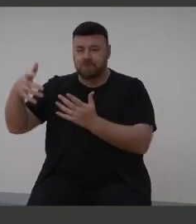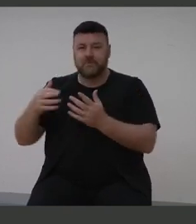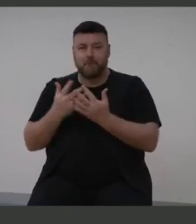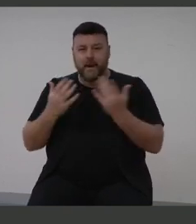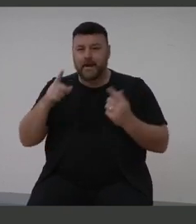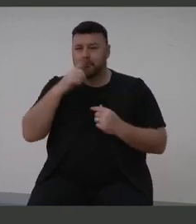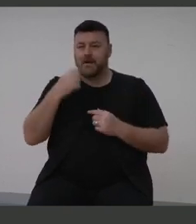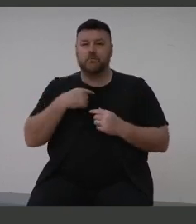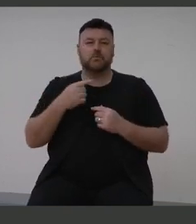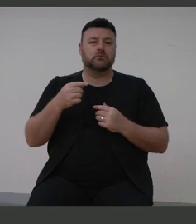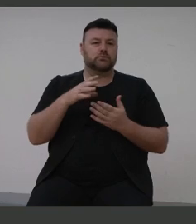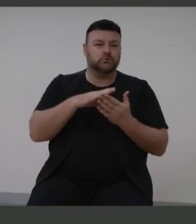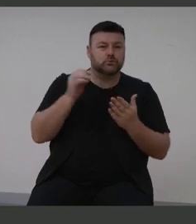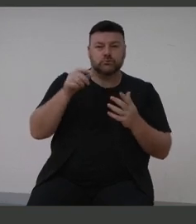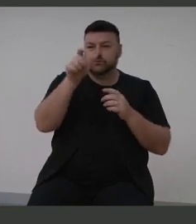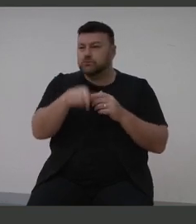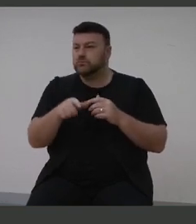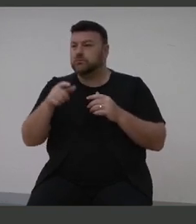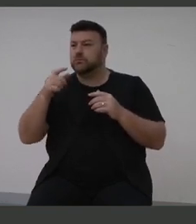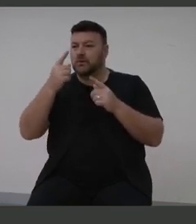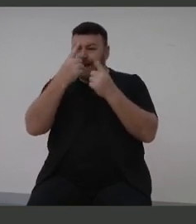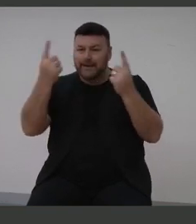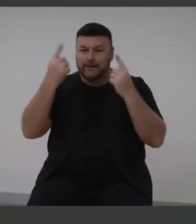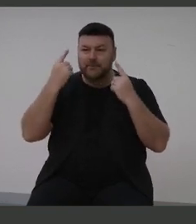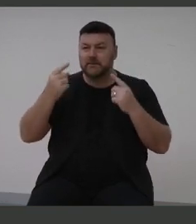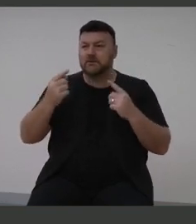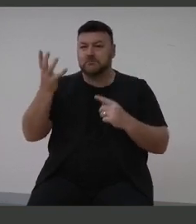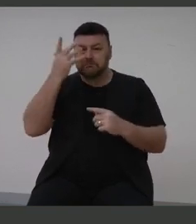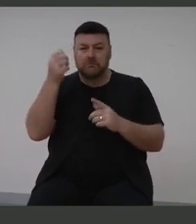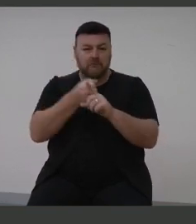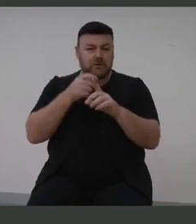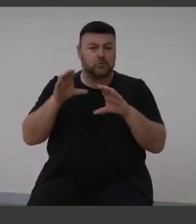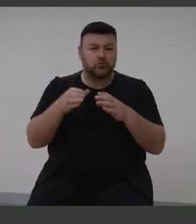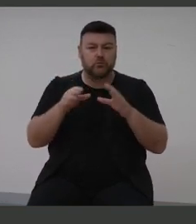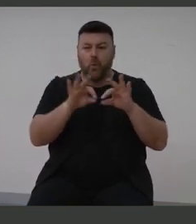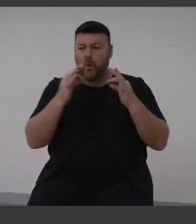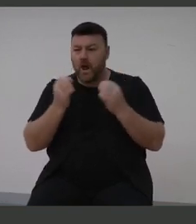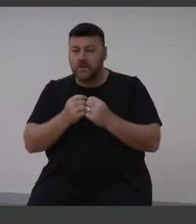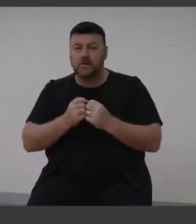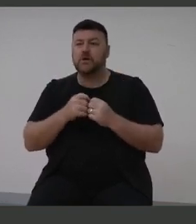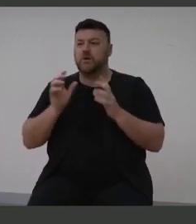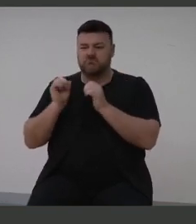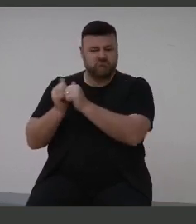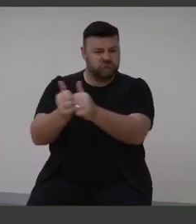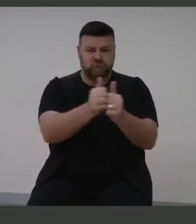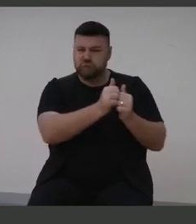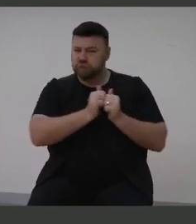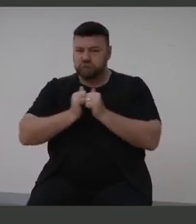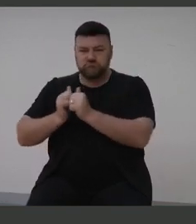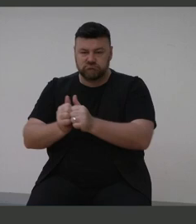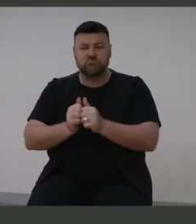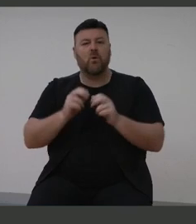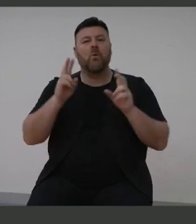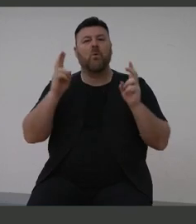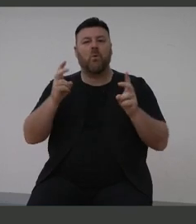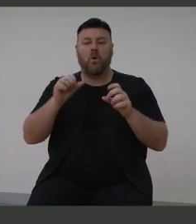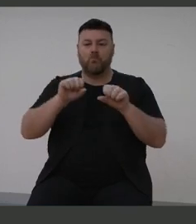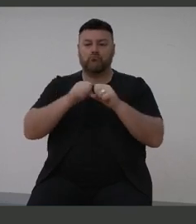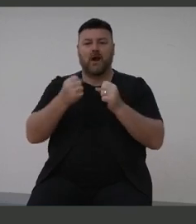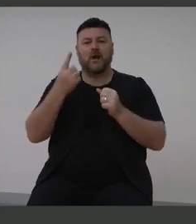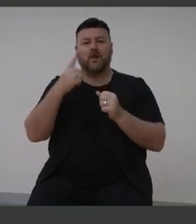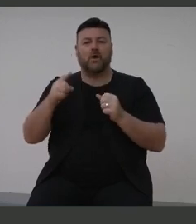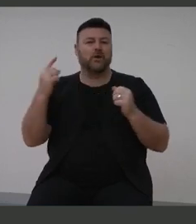providers, academics and advocacy groups. We collaborated and created Break the Sound Barrier campaign,